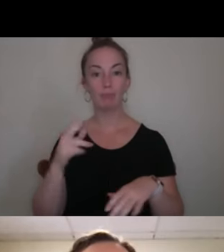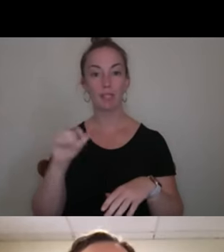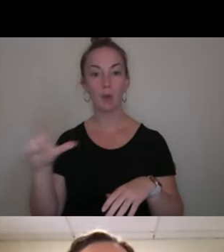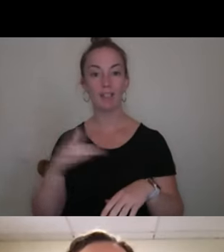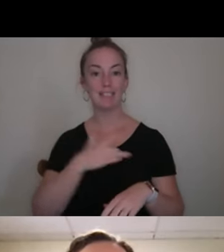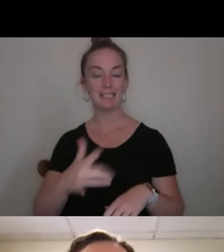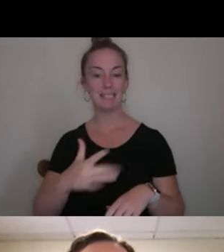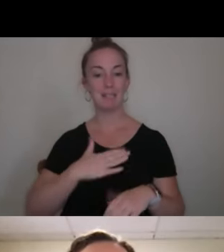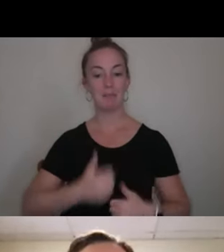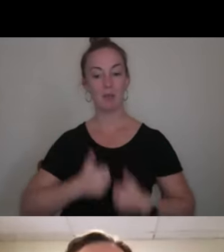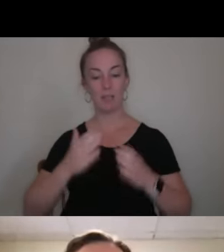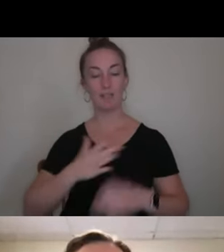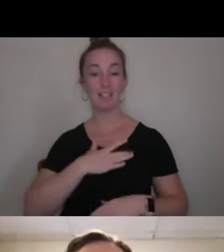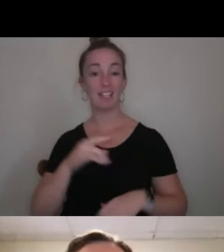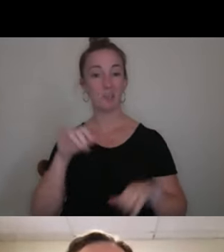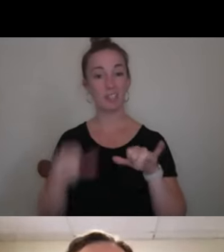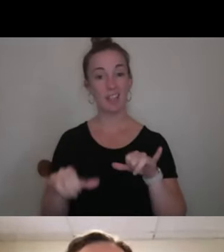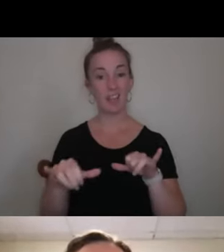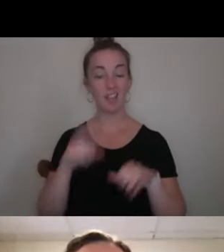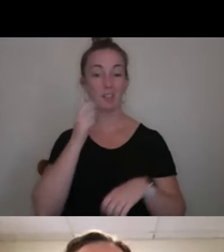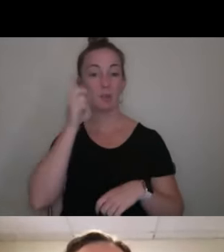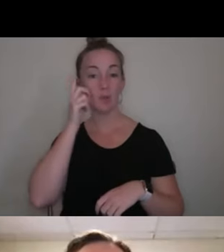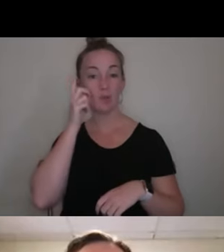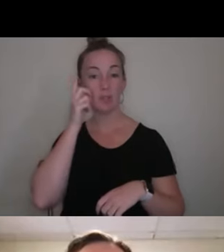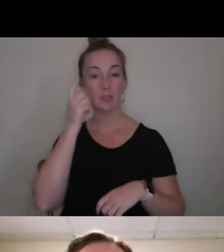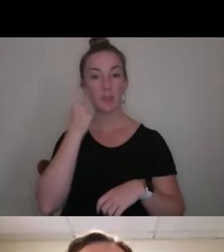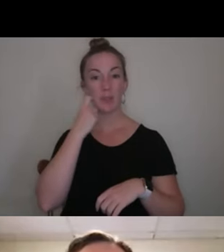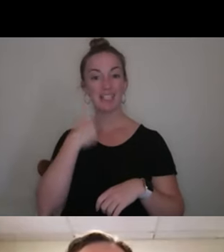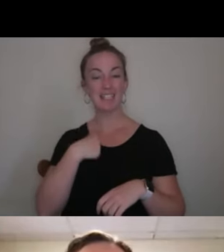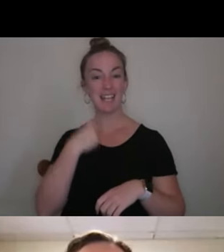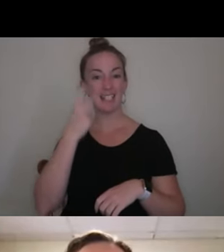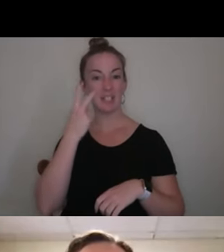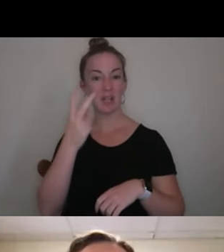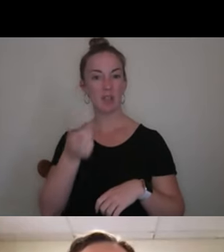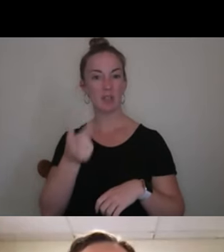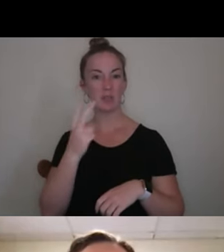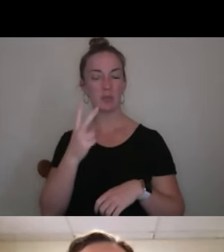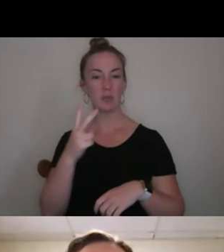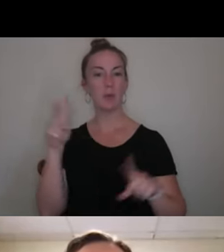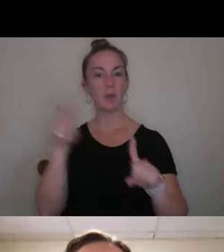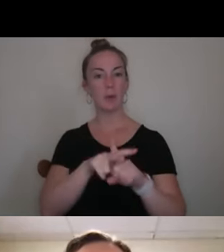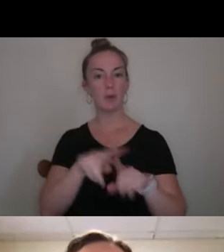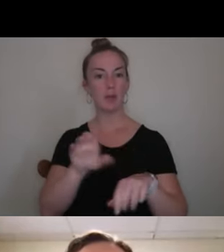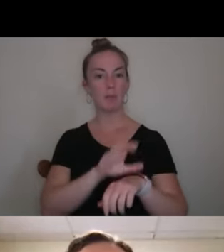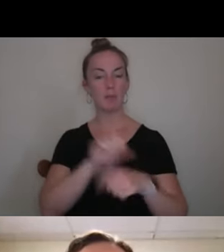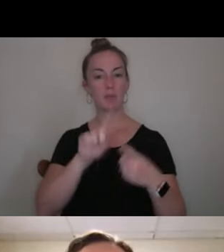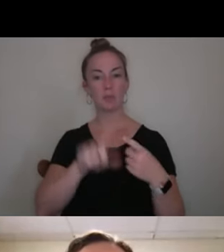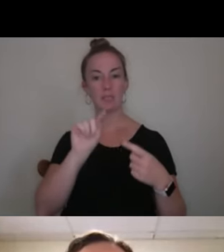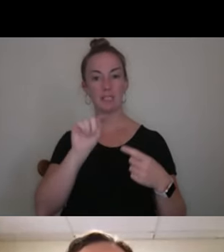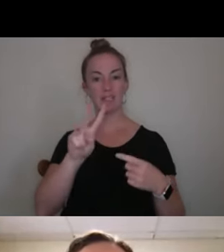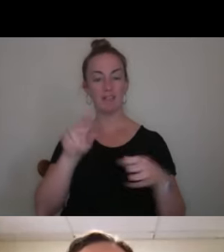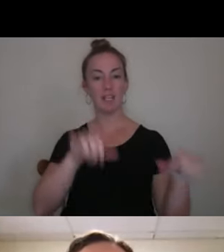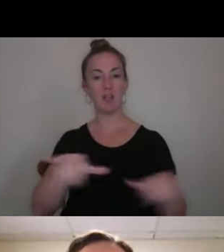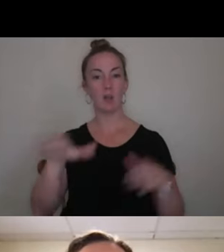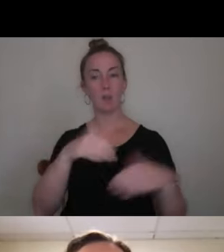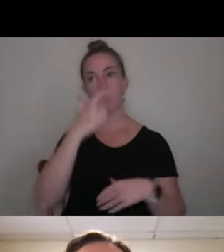the other last weekend. I saw a few hook up their computer to the TV in our common room and they were just watching movies, hanging out,